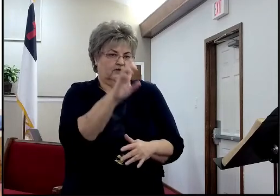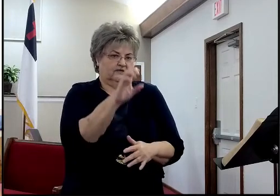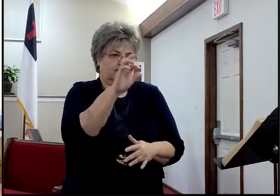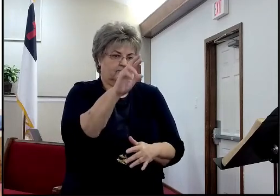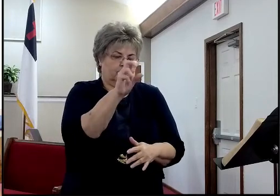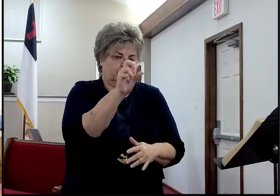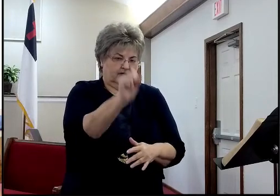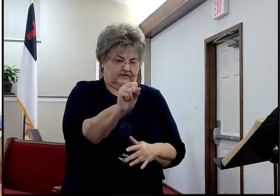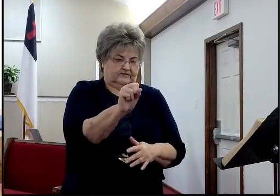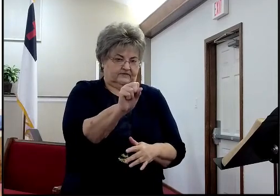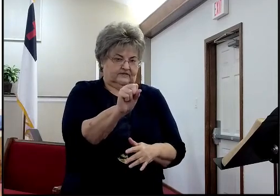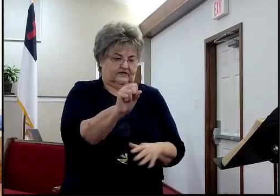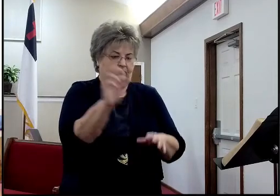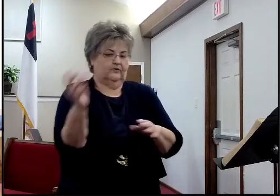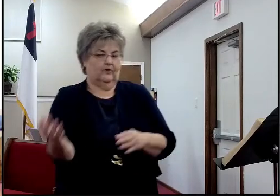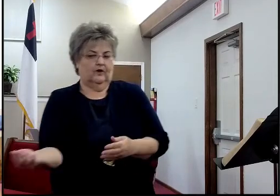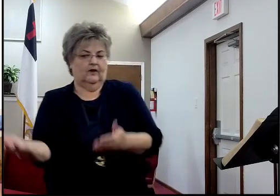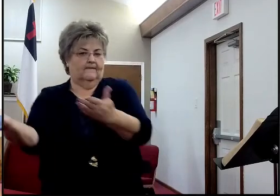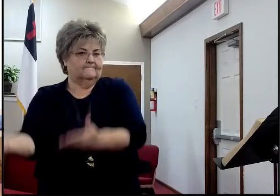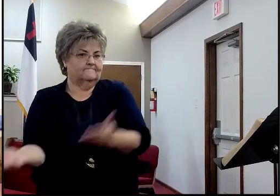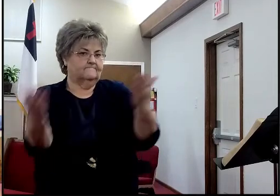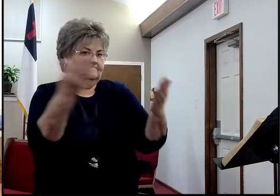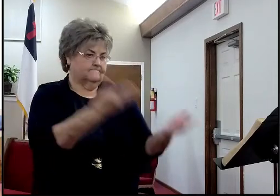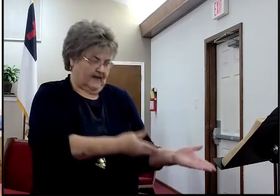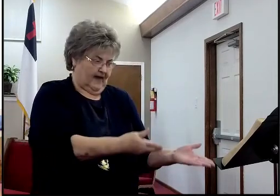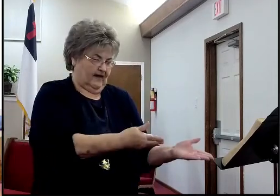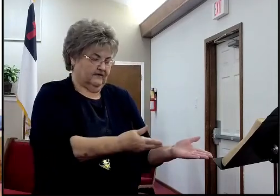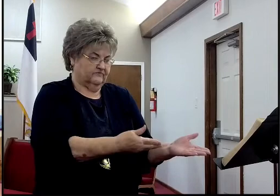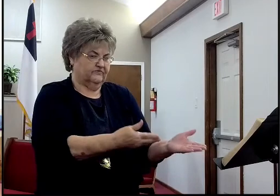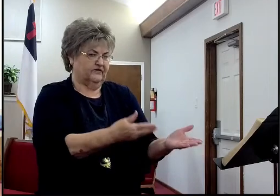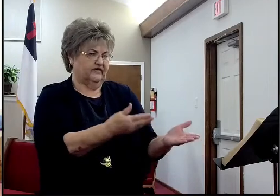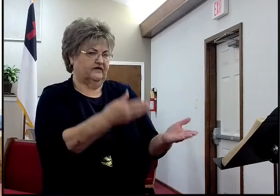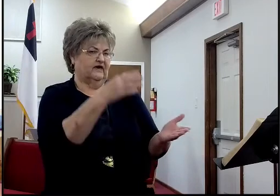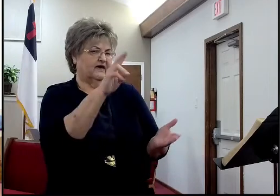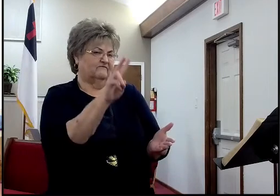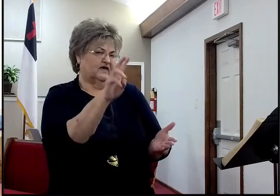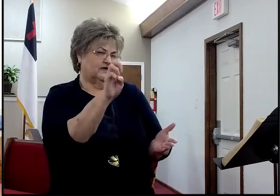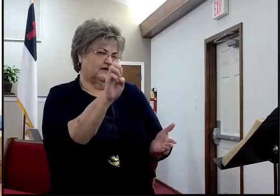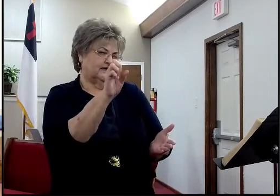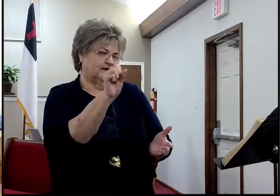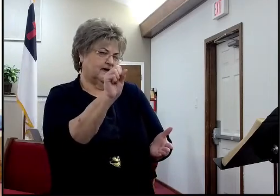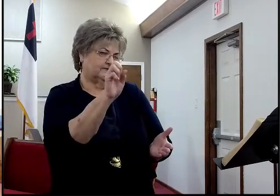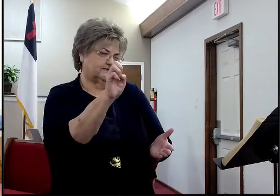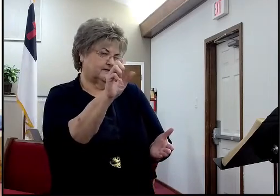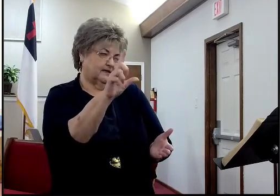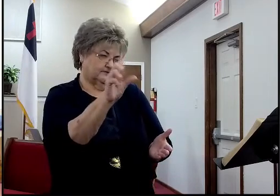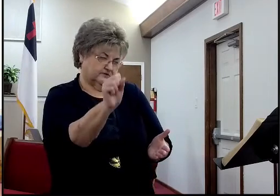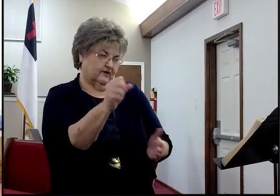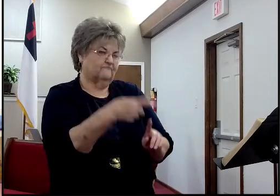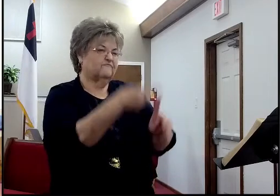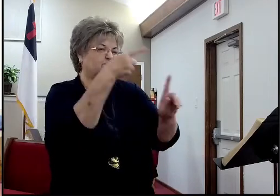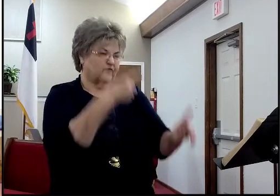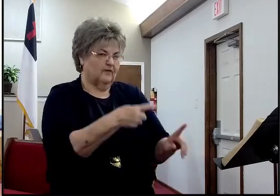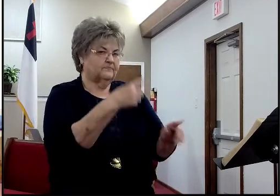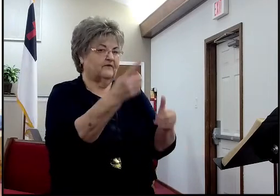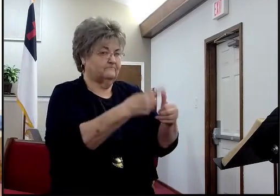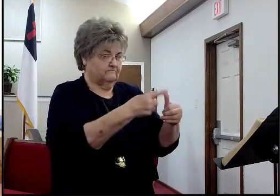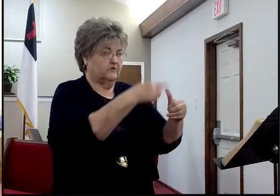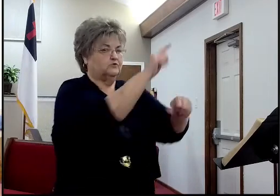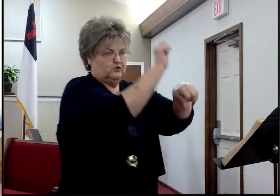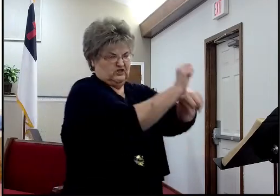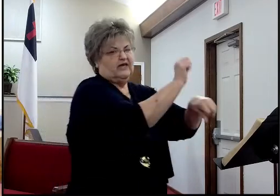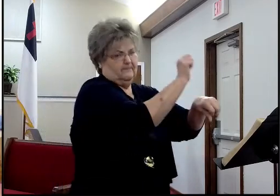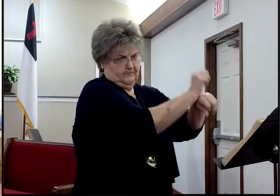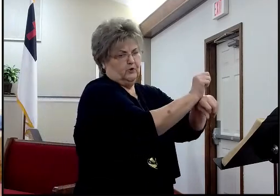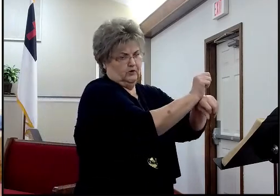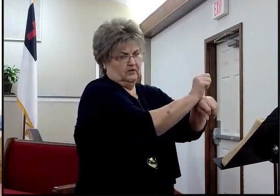the captured vessels, an incredible amount of wealth, was returned back to Israel, during this time, and I want you to make sure, that you know, that